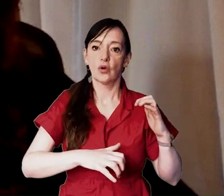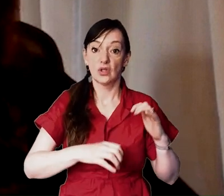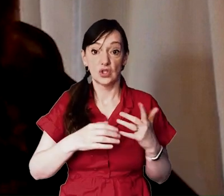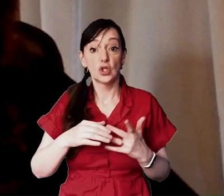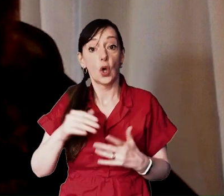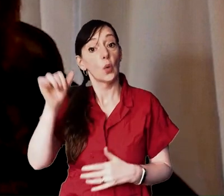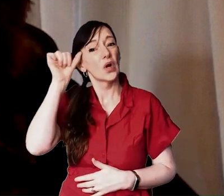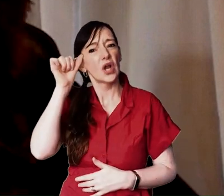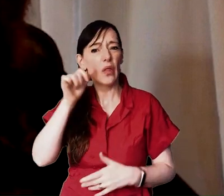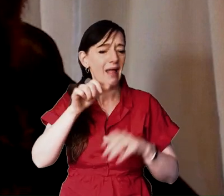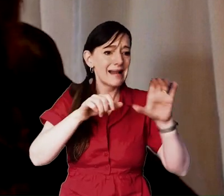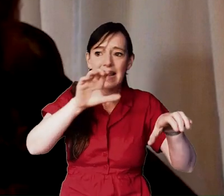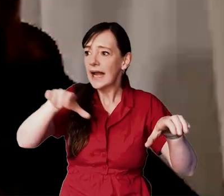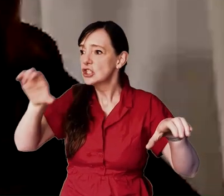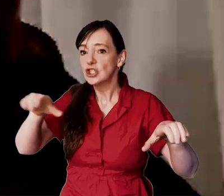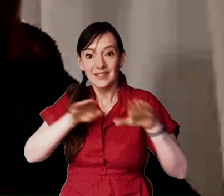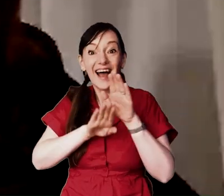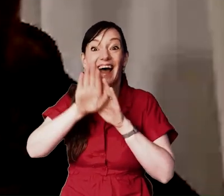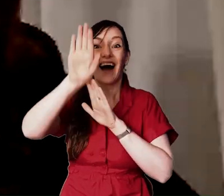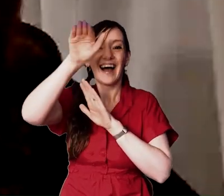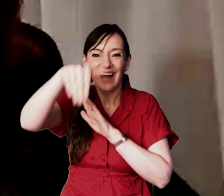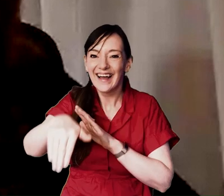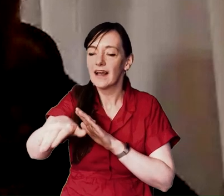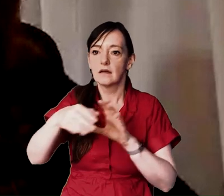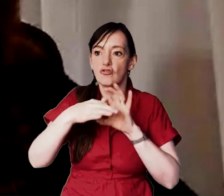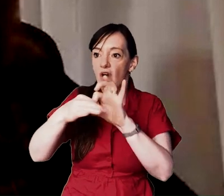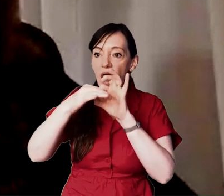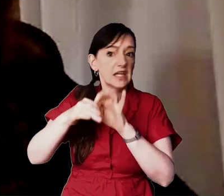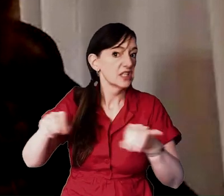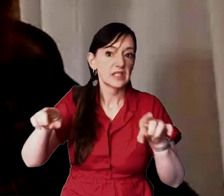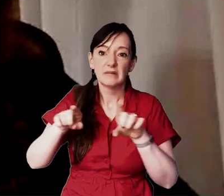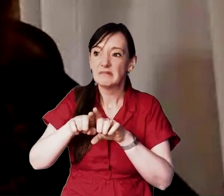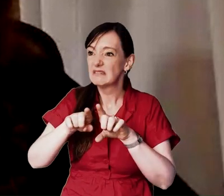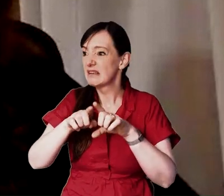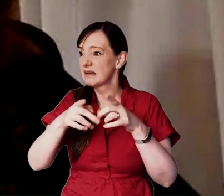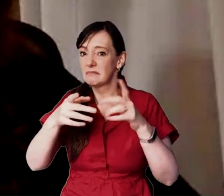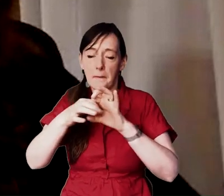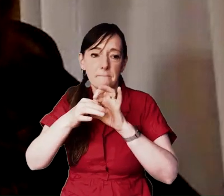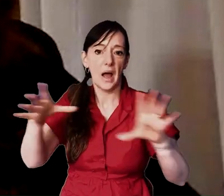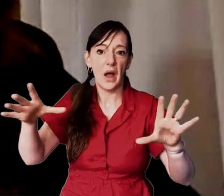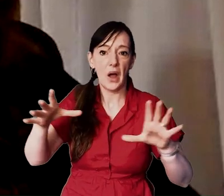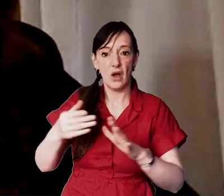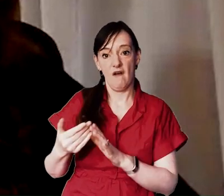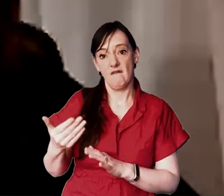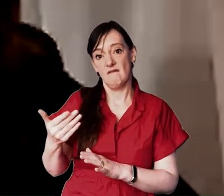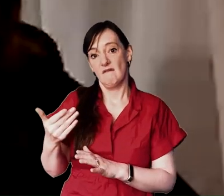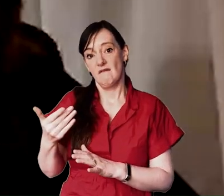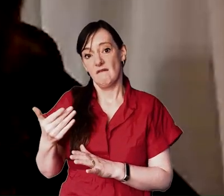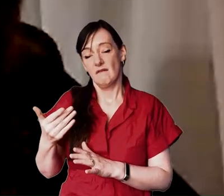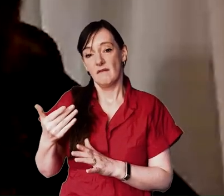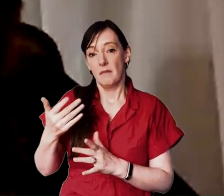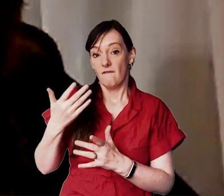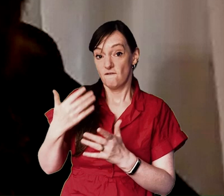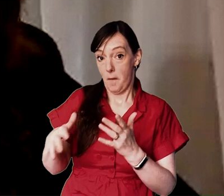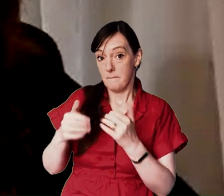economies they rise and fall relationships and lockdown they're bending and breaking inquiries into divorce have